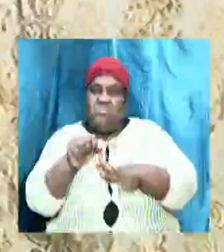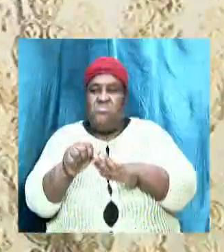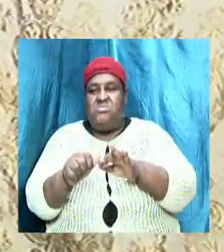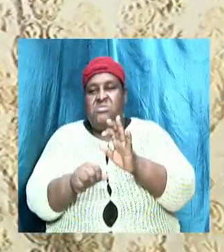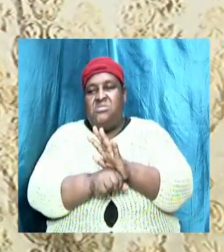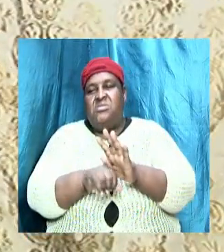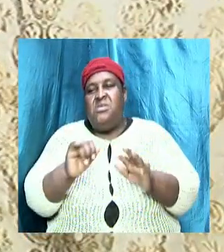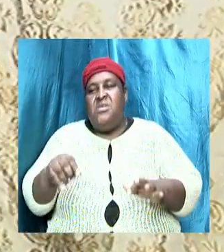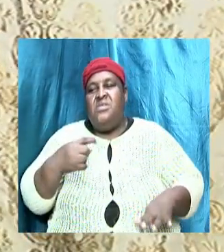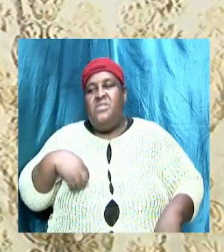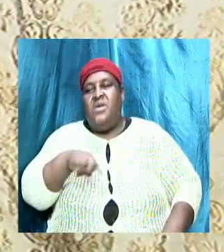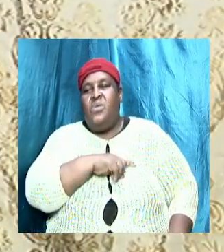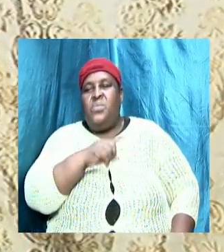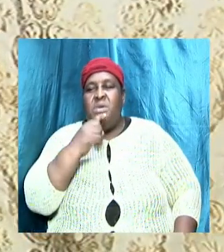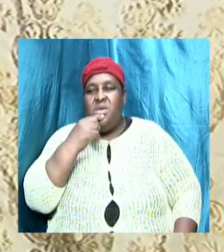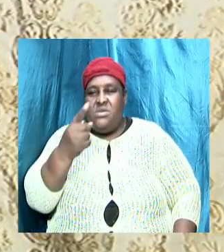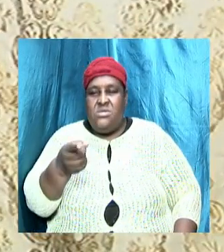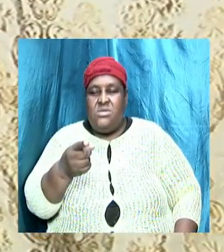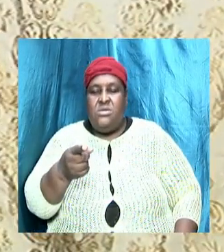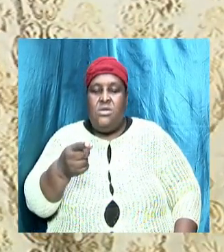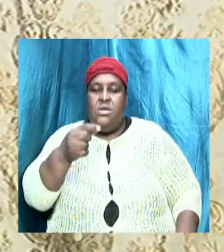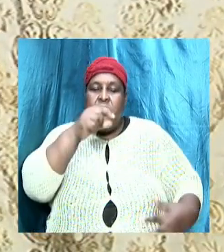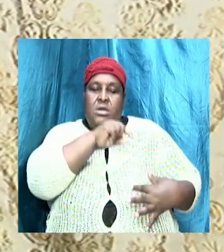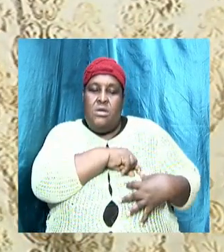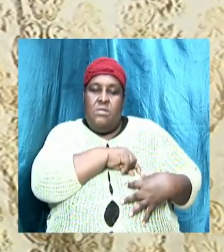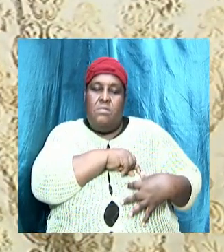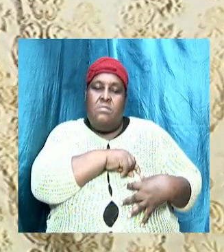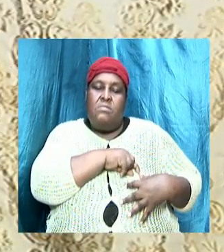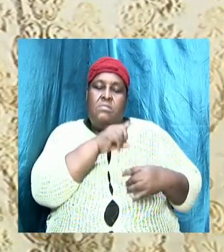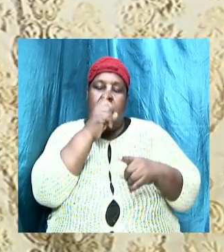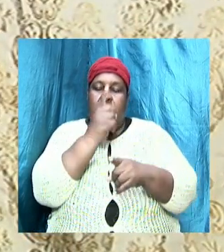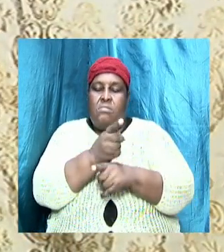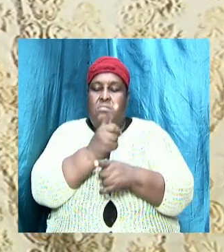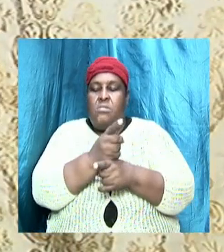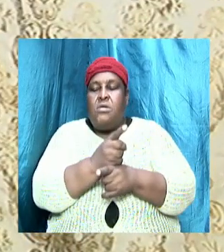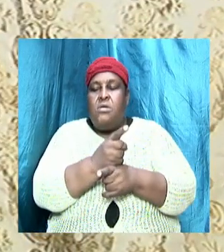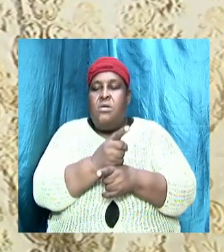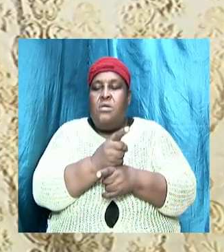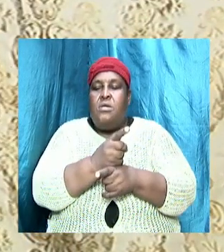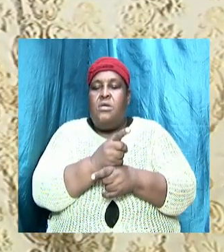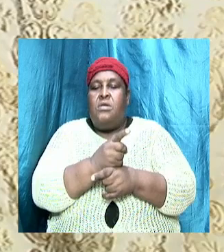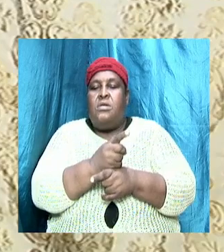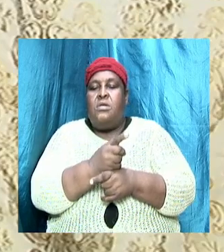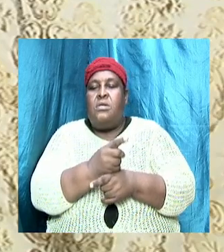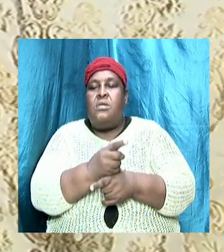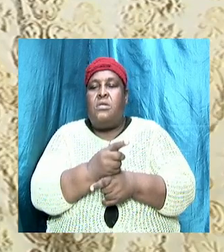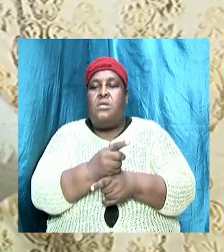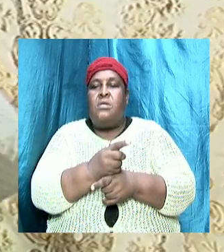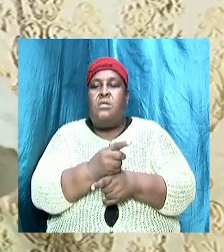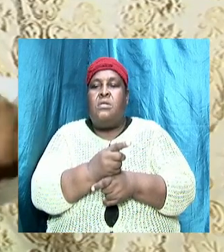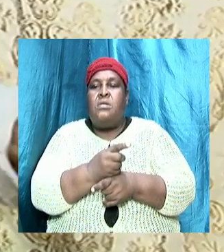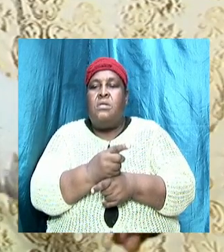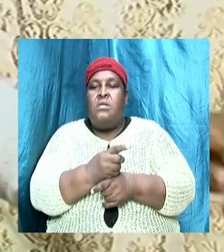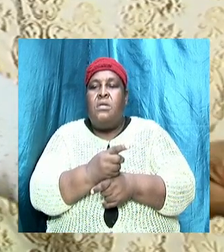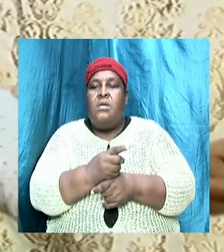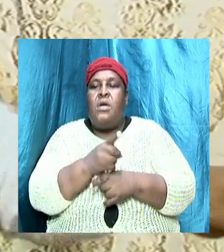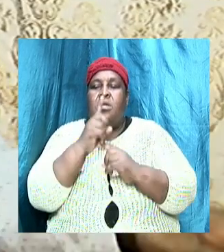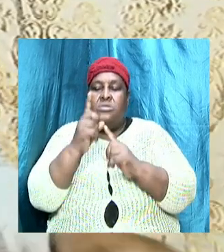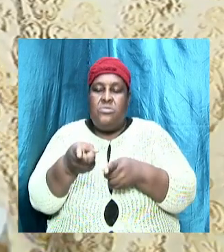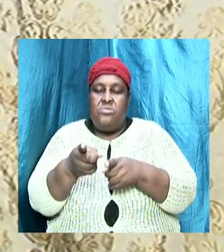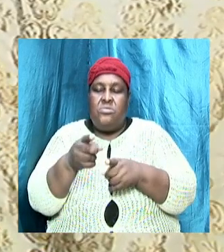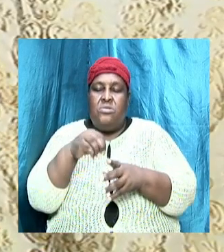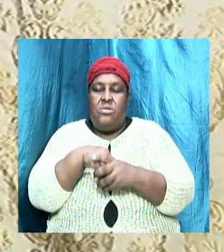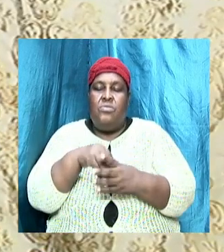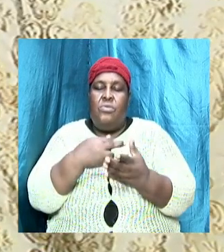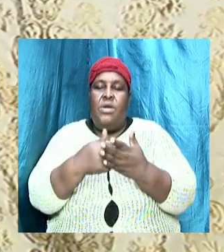is profitable for doctrine, is profitable for reproof, is profitable for correction and instruction in